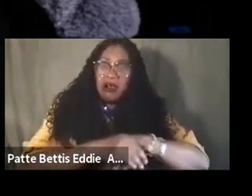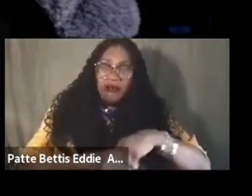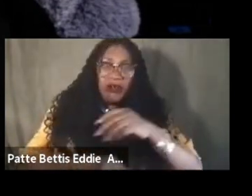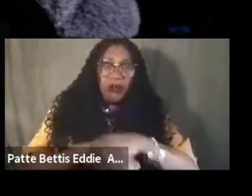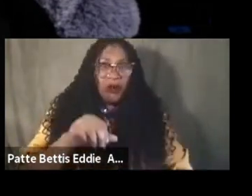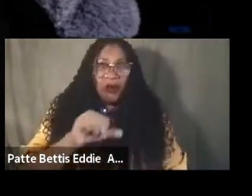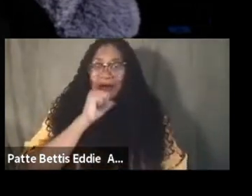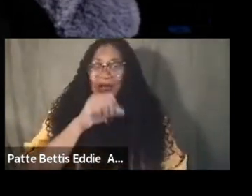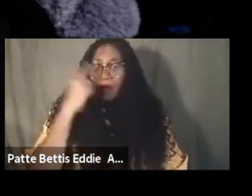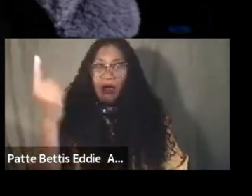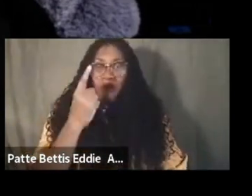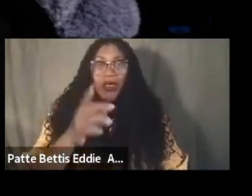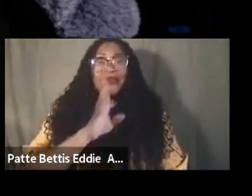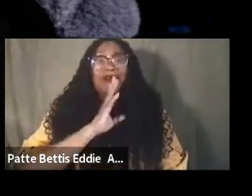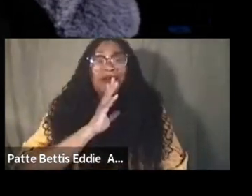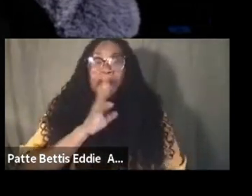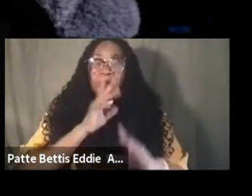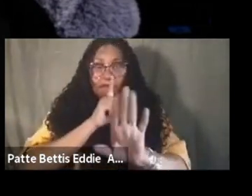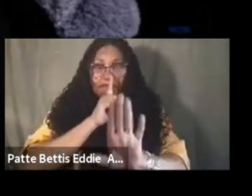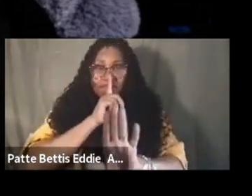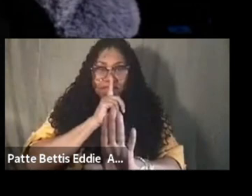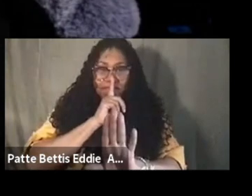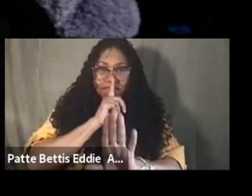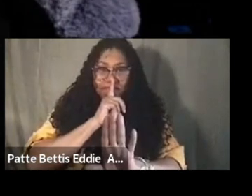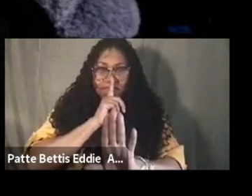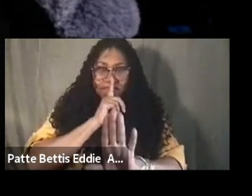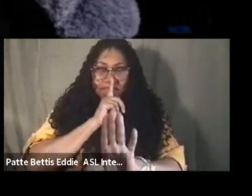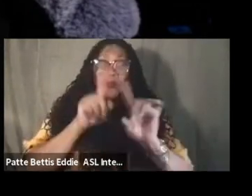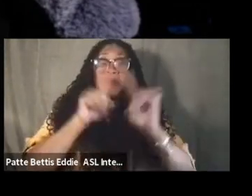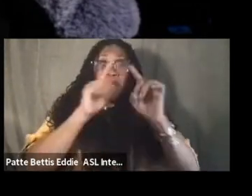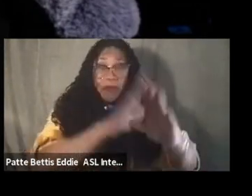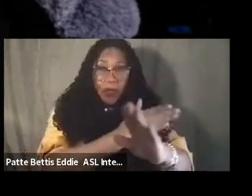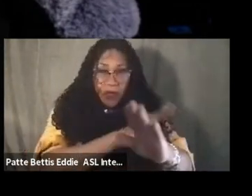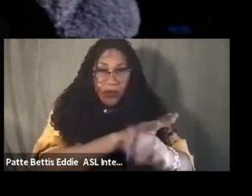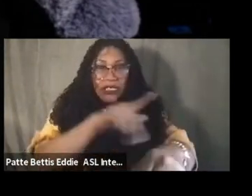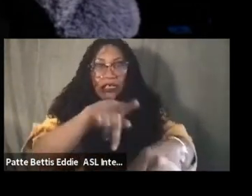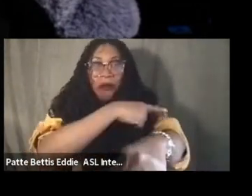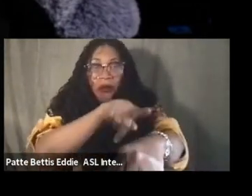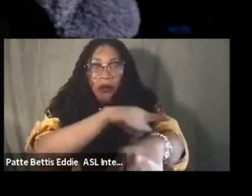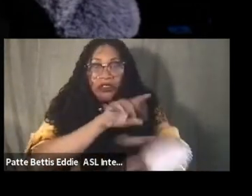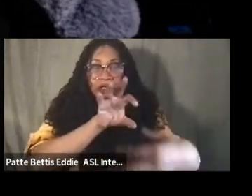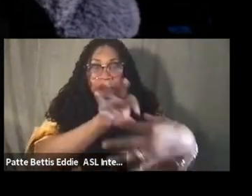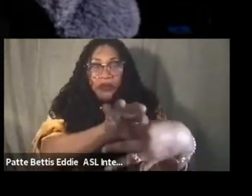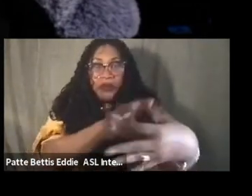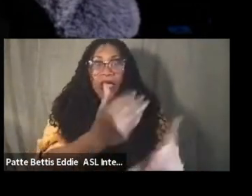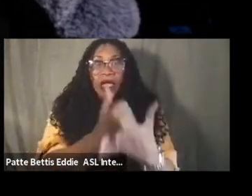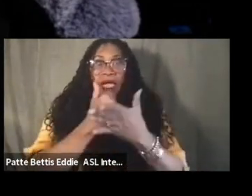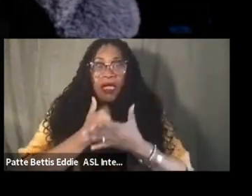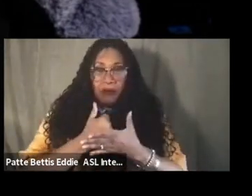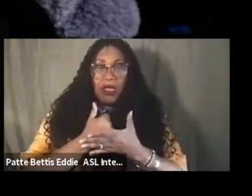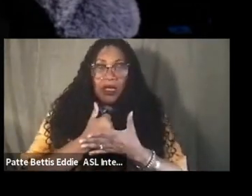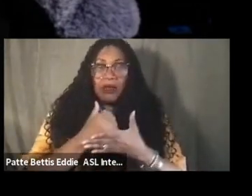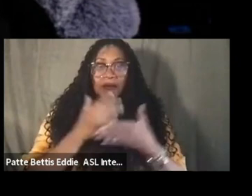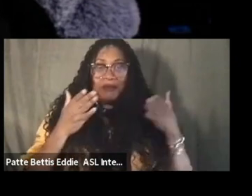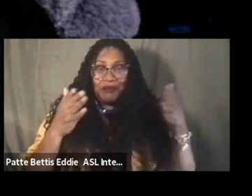as vocal but music and uh poetry it just helped me in that